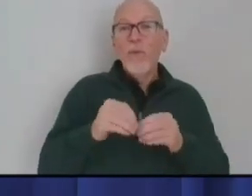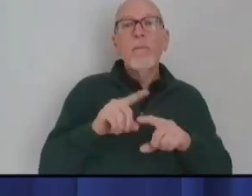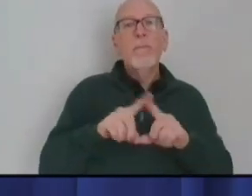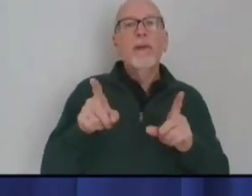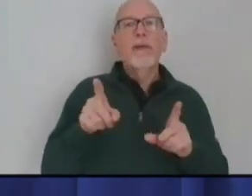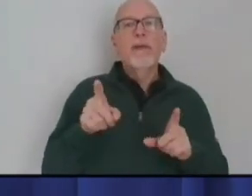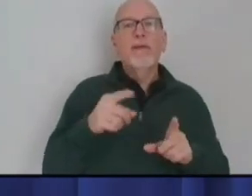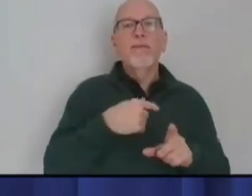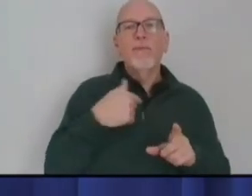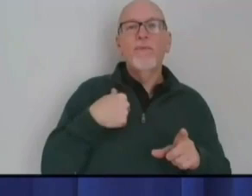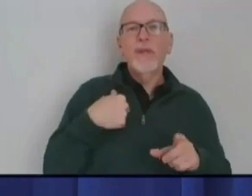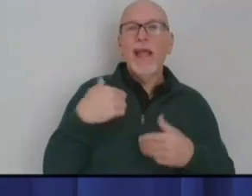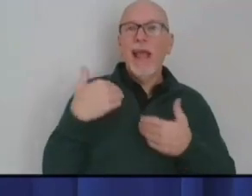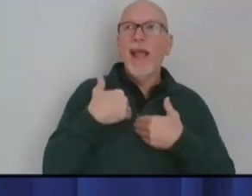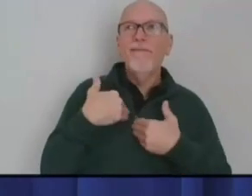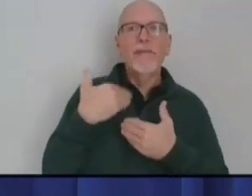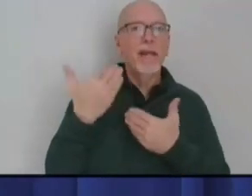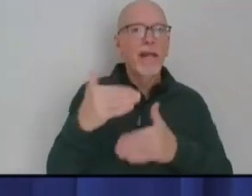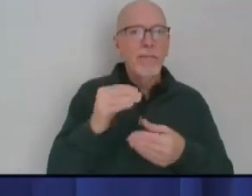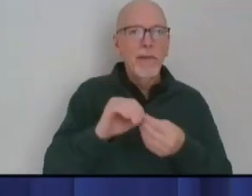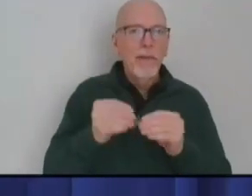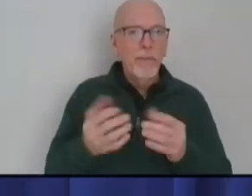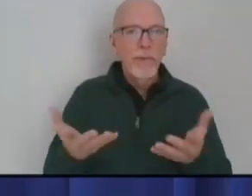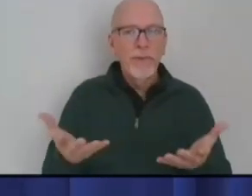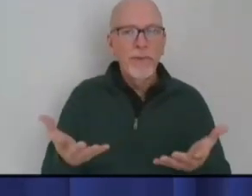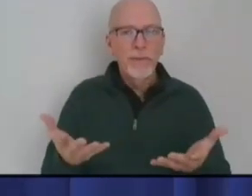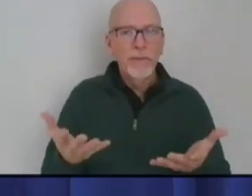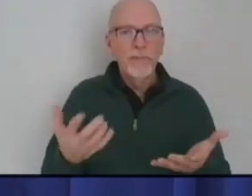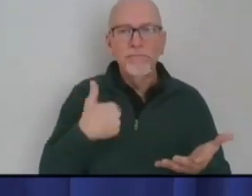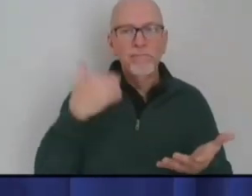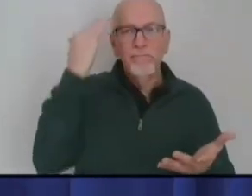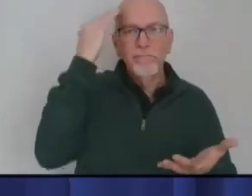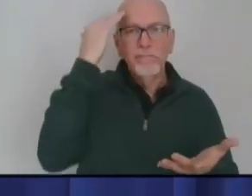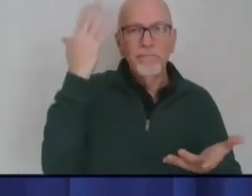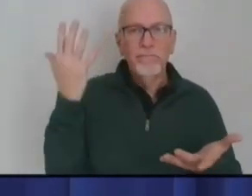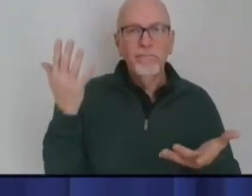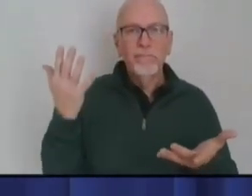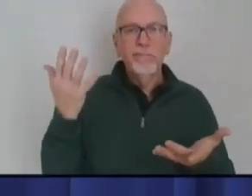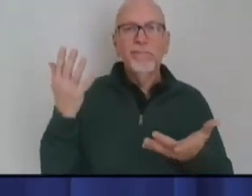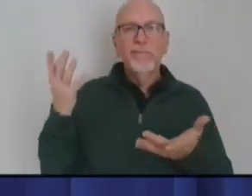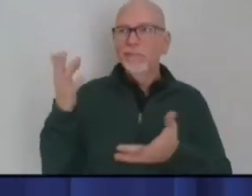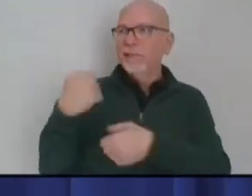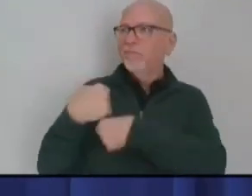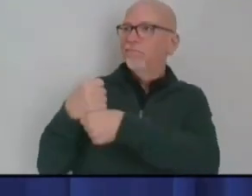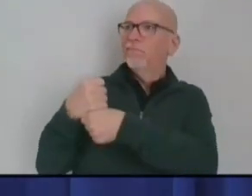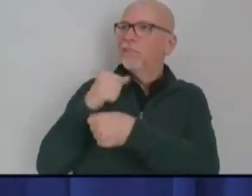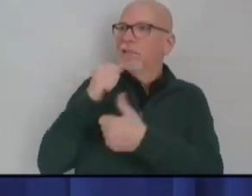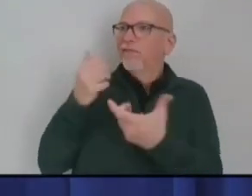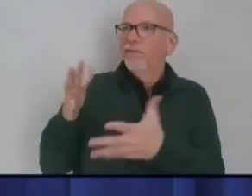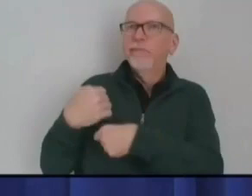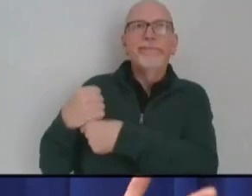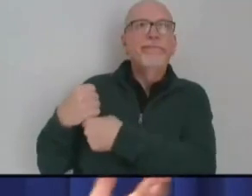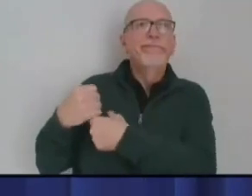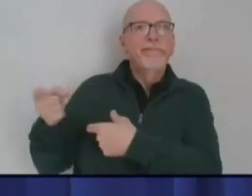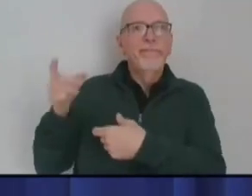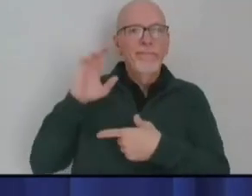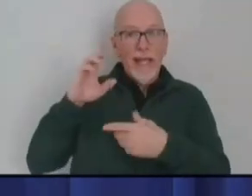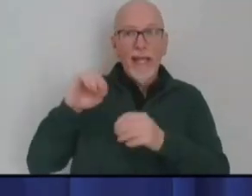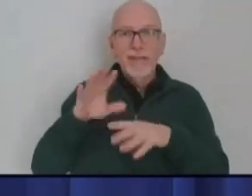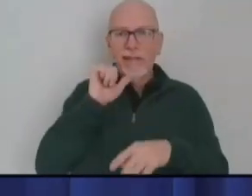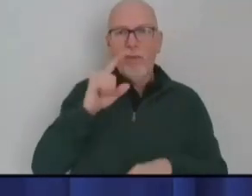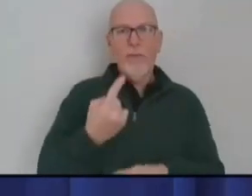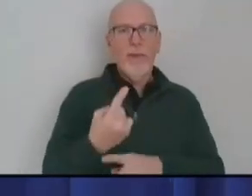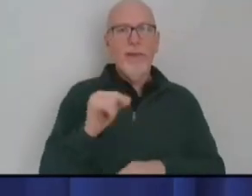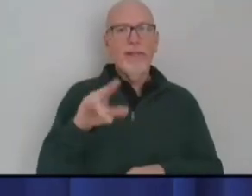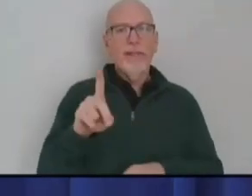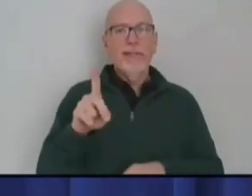a set volume or a set approved production. And that's going to be shipped out to all over the country. As I mentioned, I